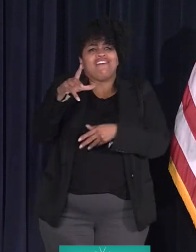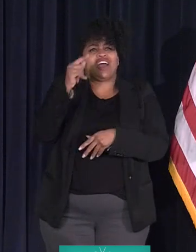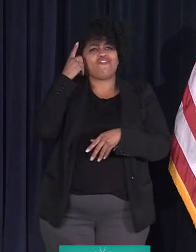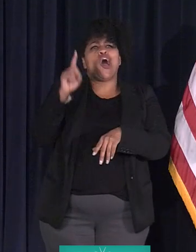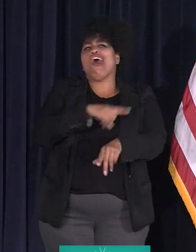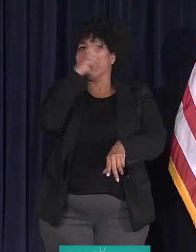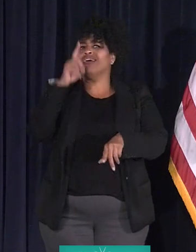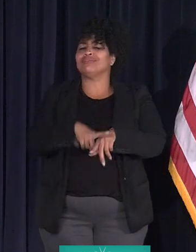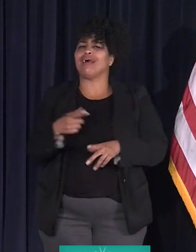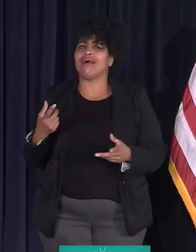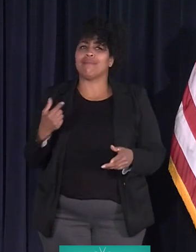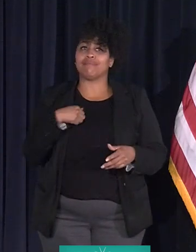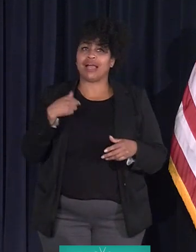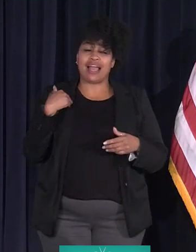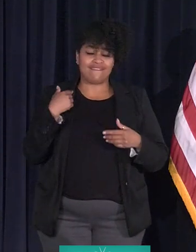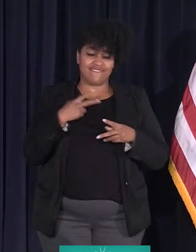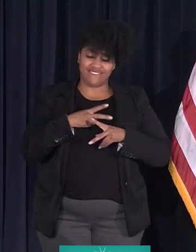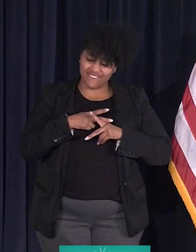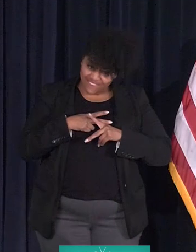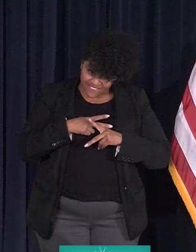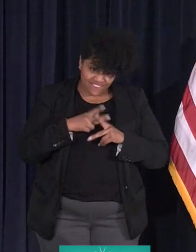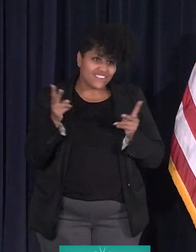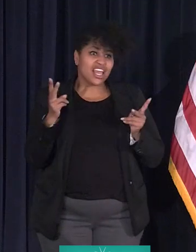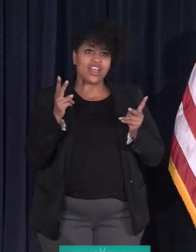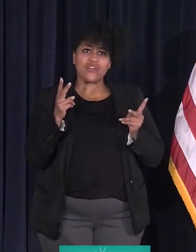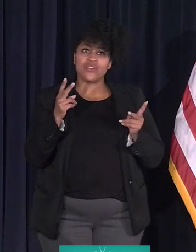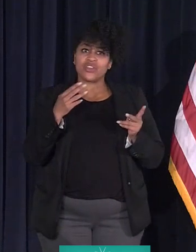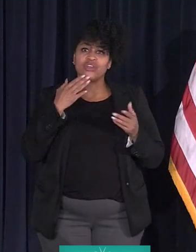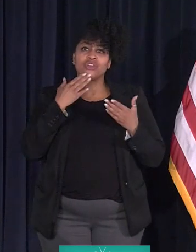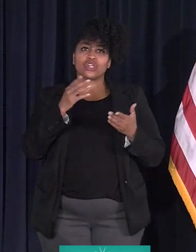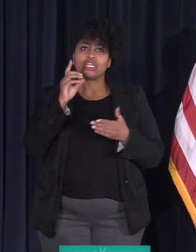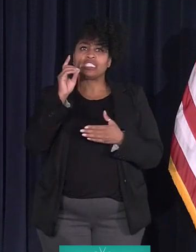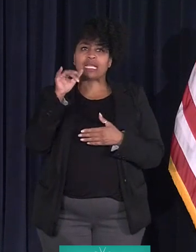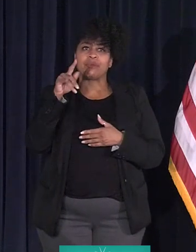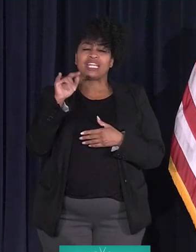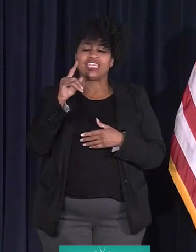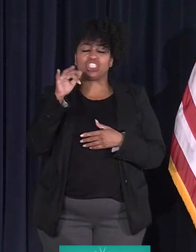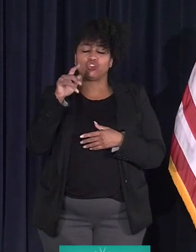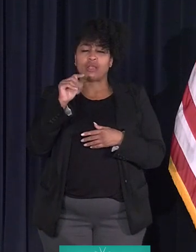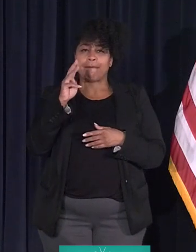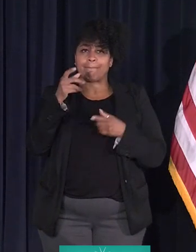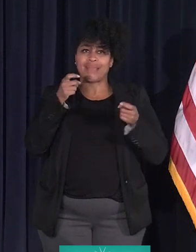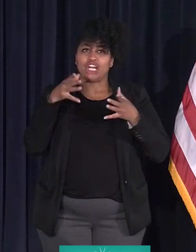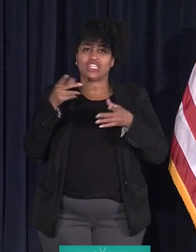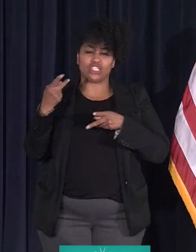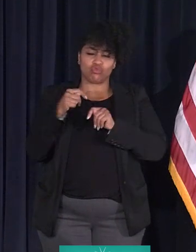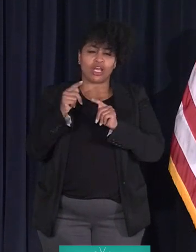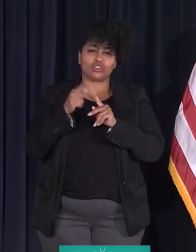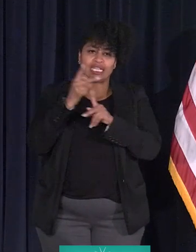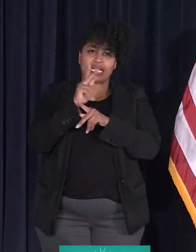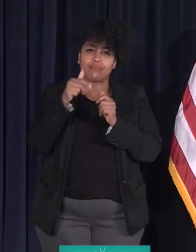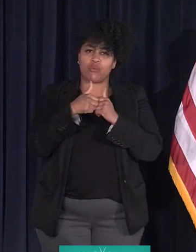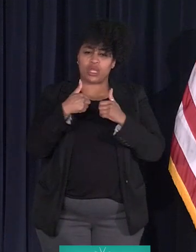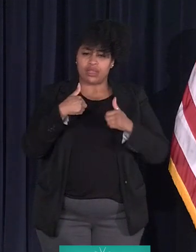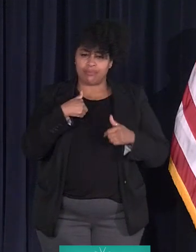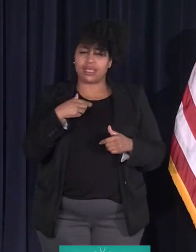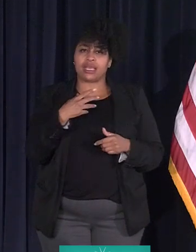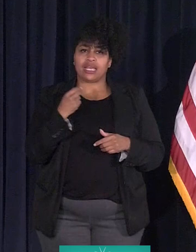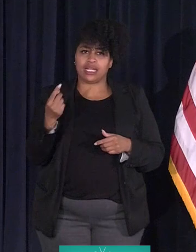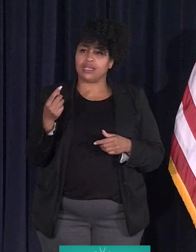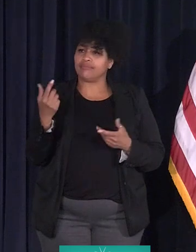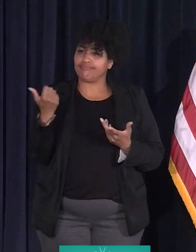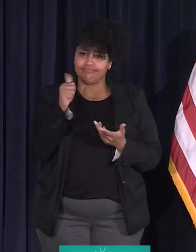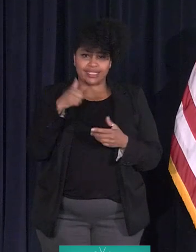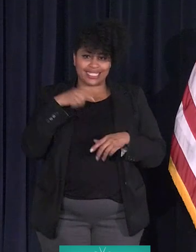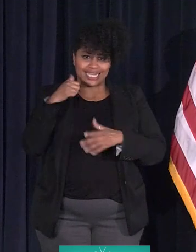time. I have a very good deputy district manager. He tries to keep up with me. He talks if there's something that I need